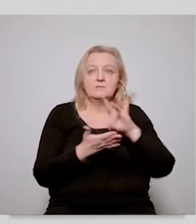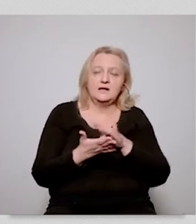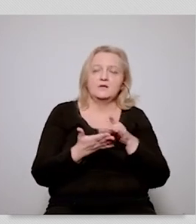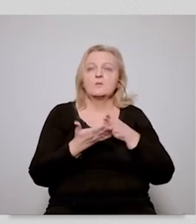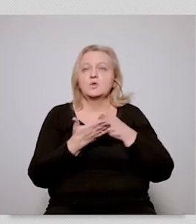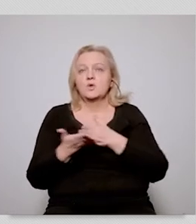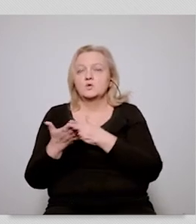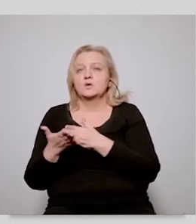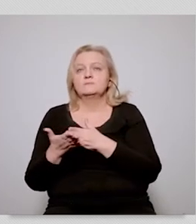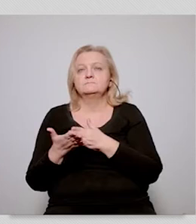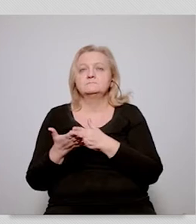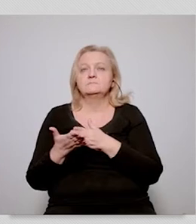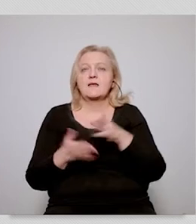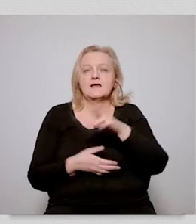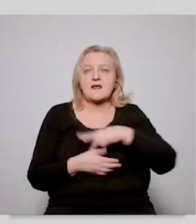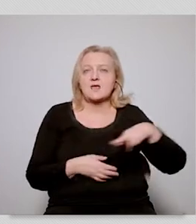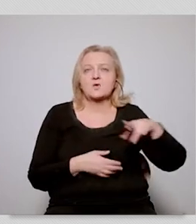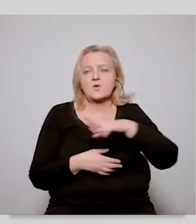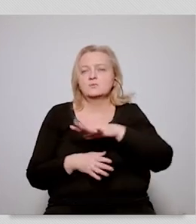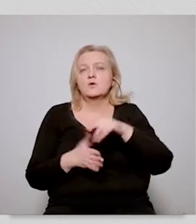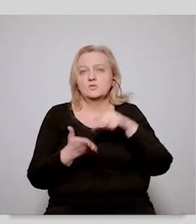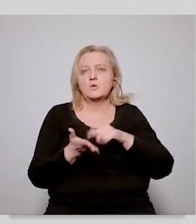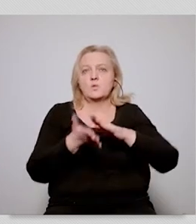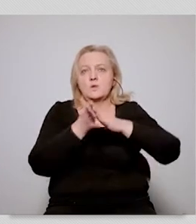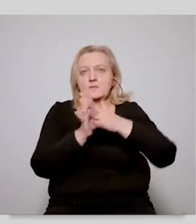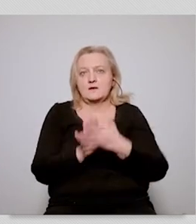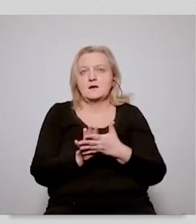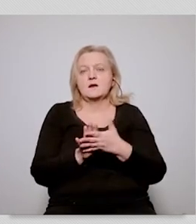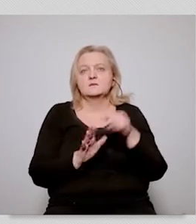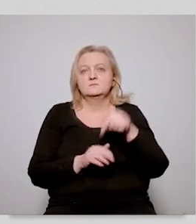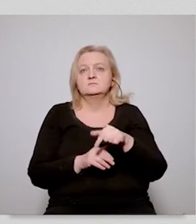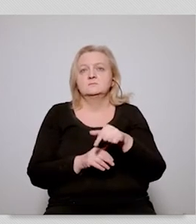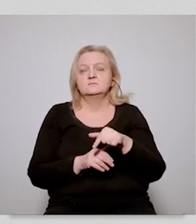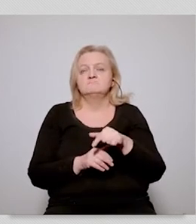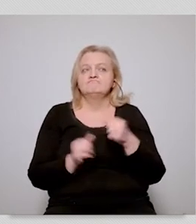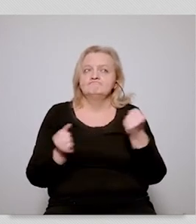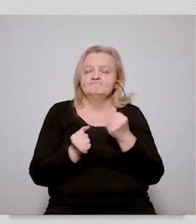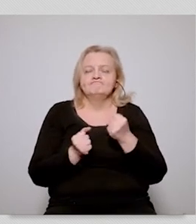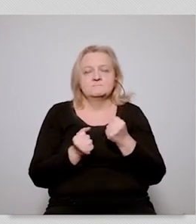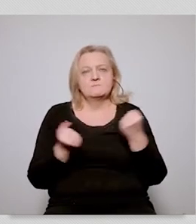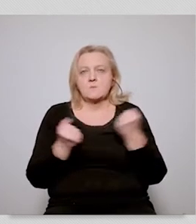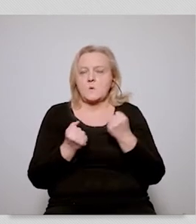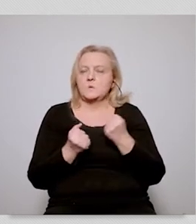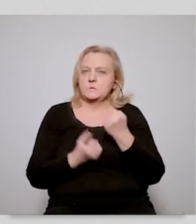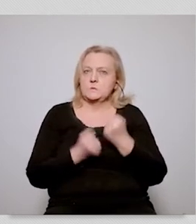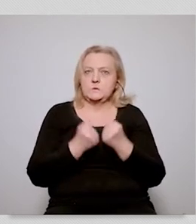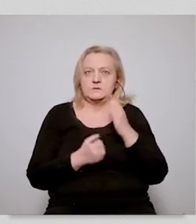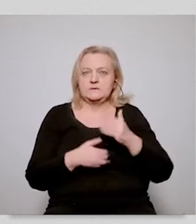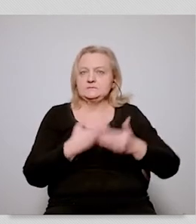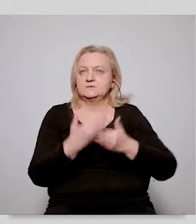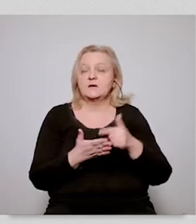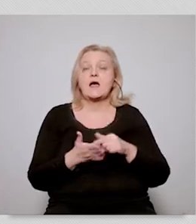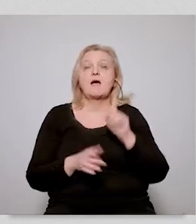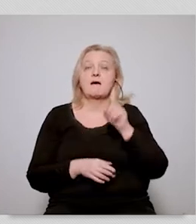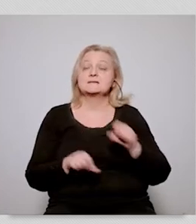advise municipalities and regions uh which will probably have